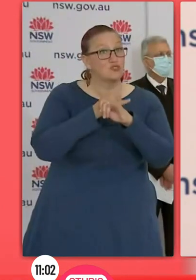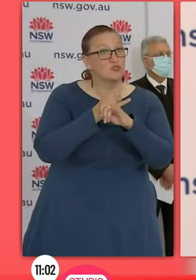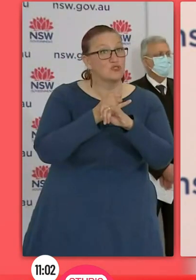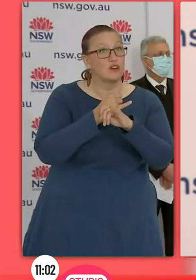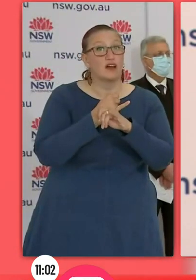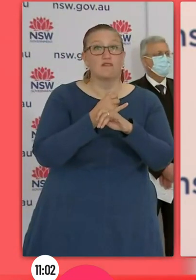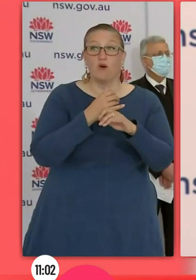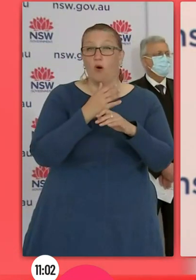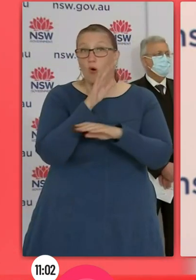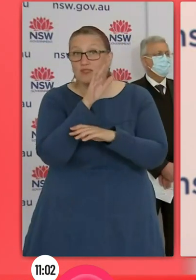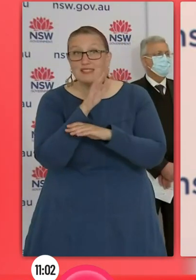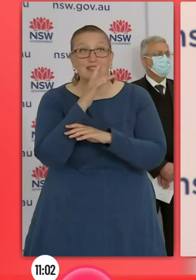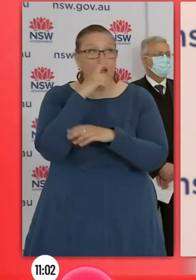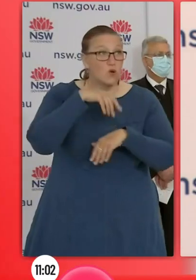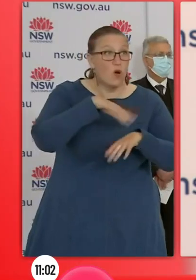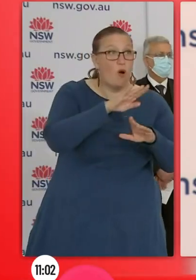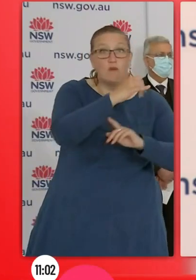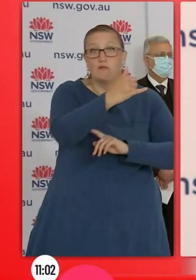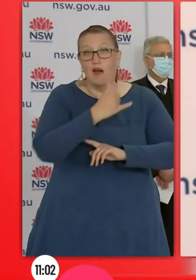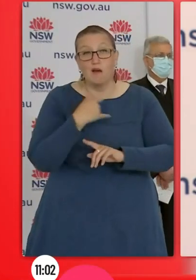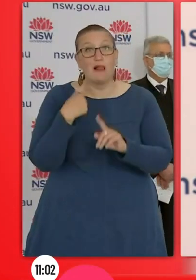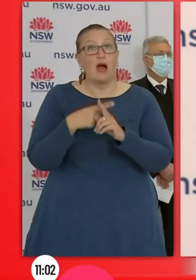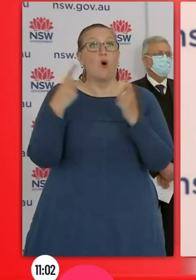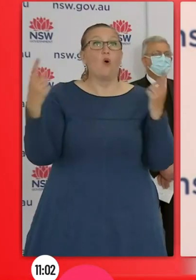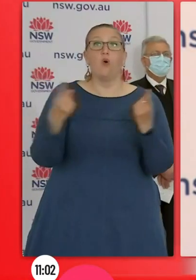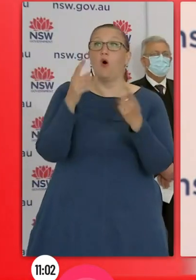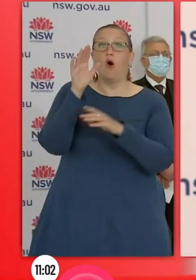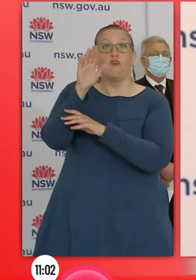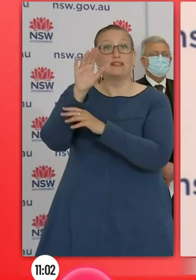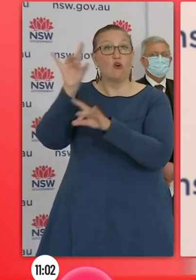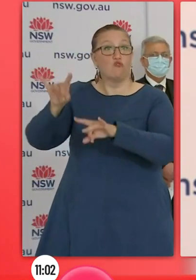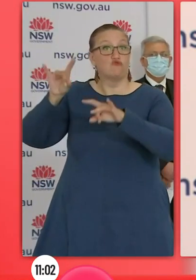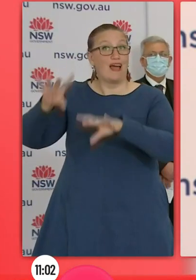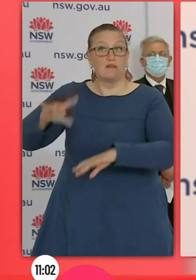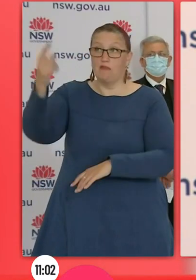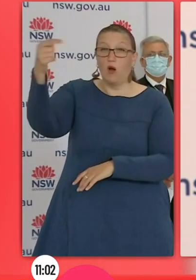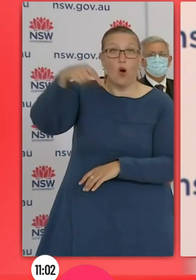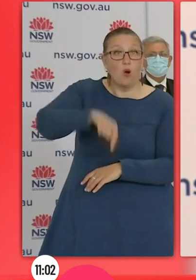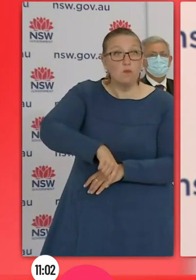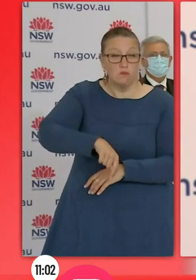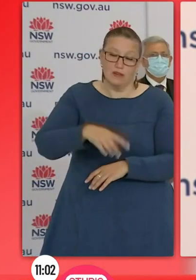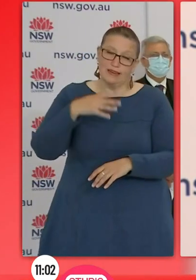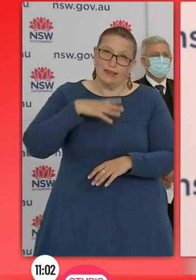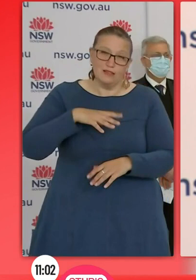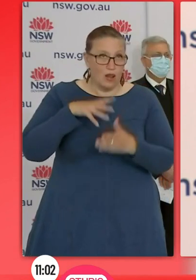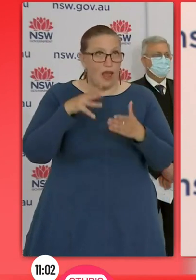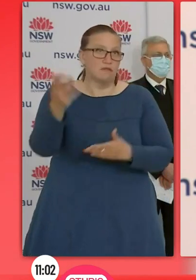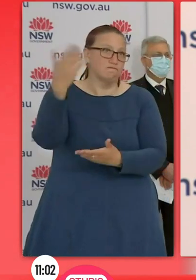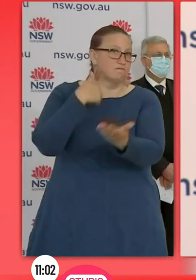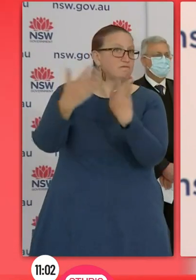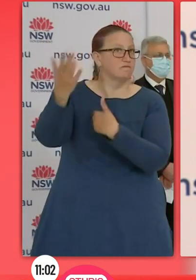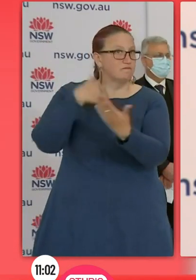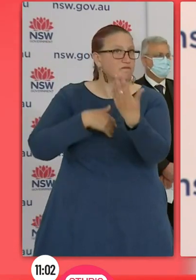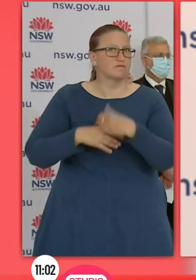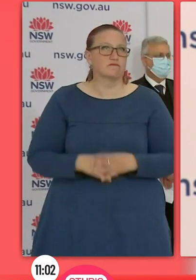70% double dose number hotel quarantine looks very different, quarantine looks very different, the way we manage the disease is very different,